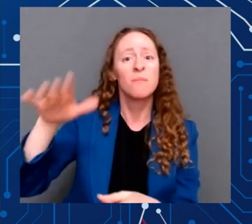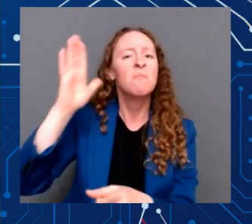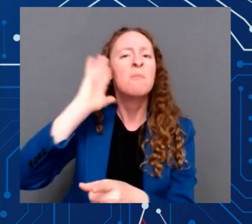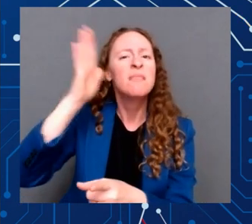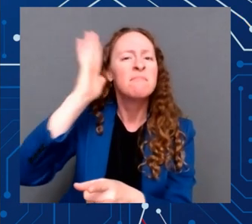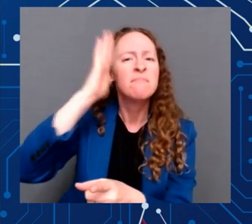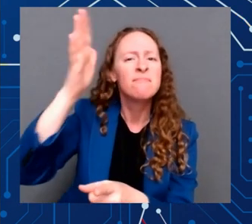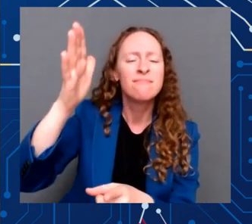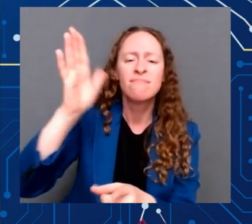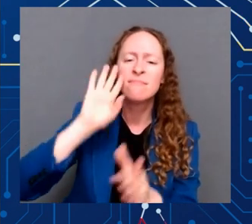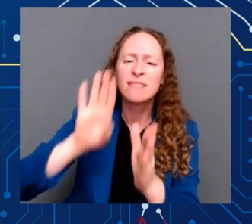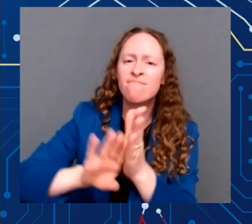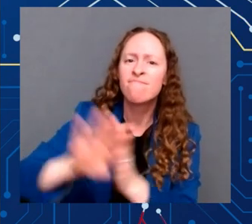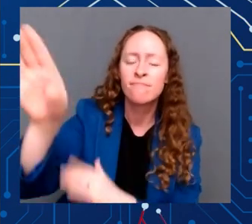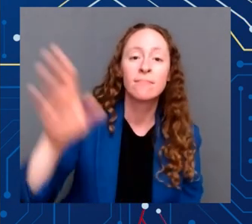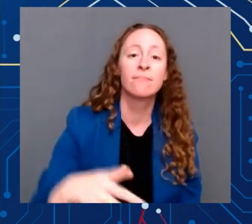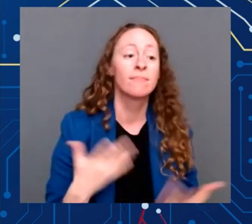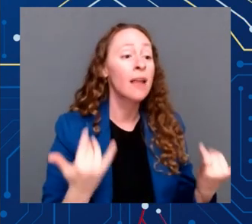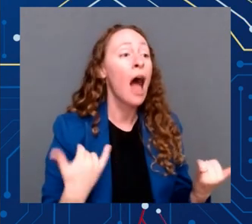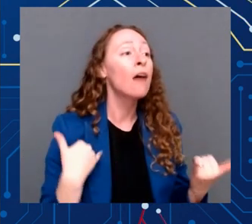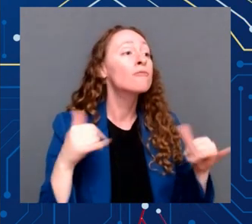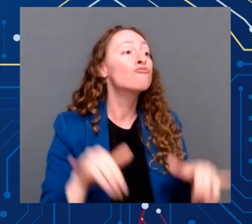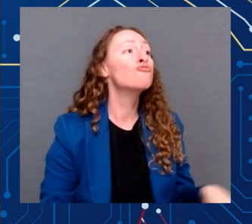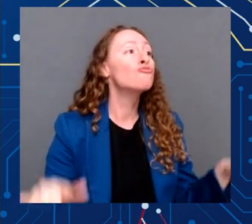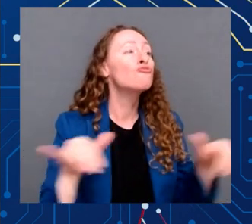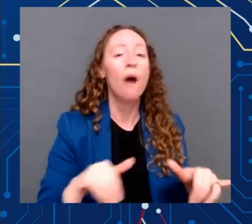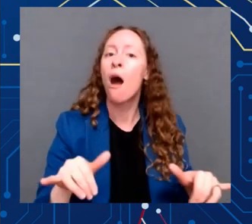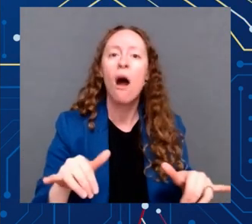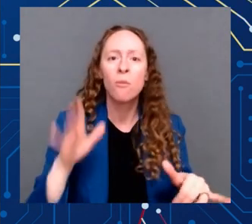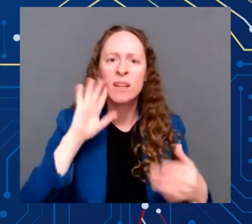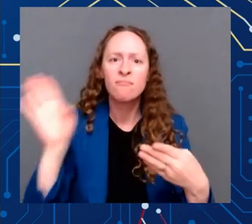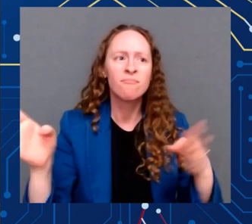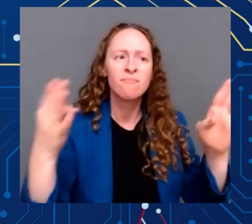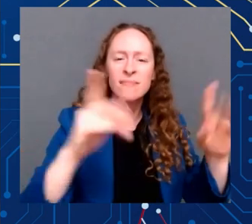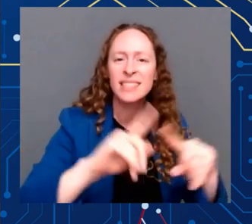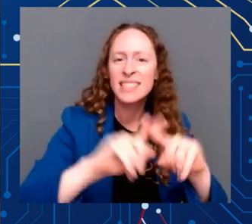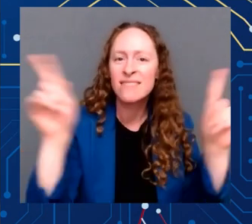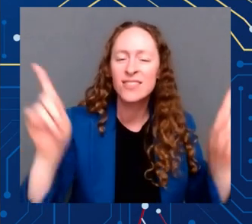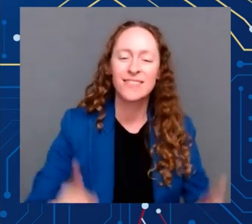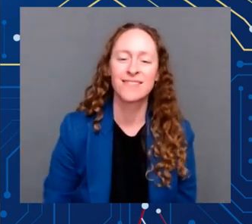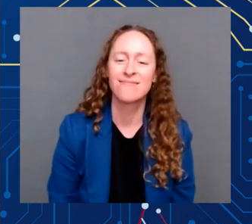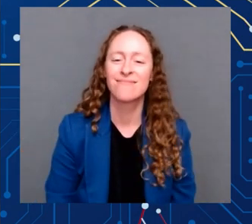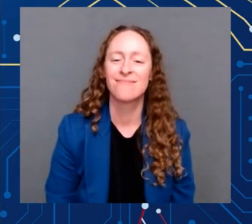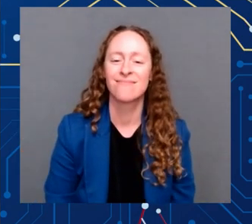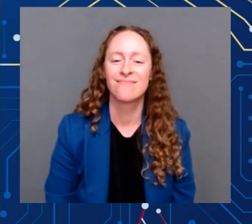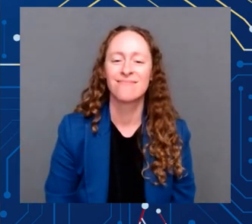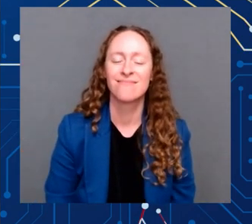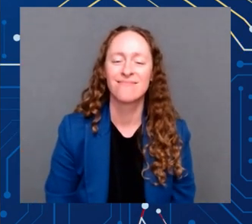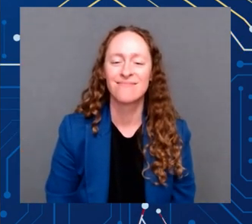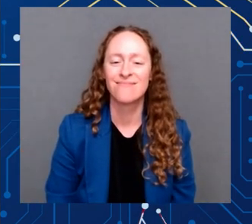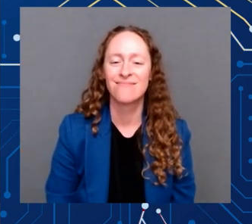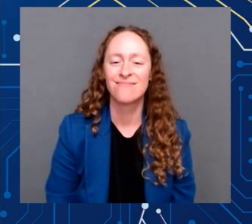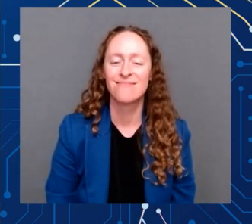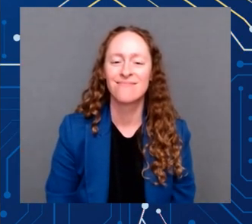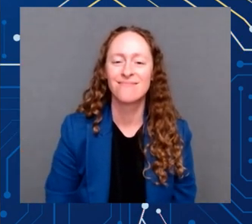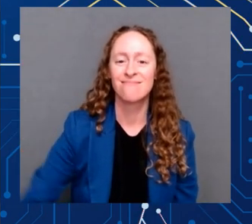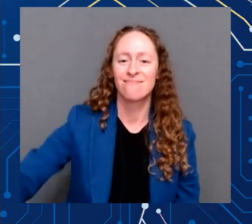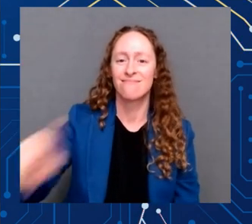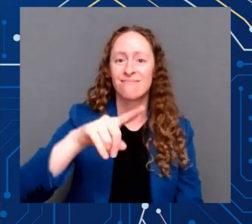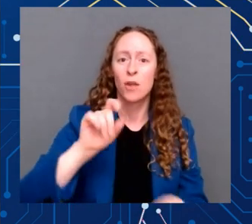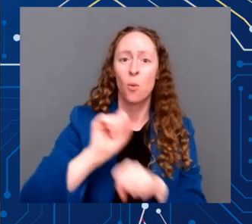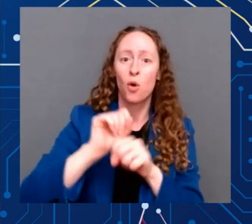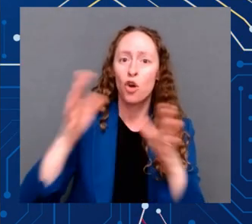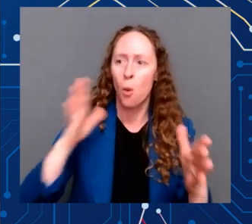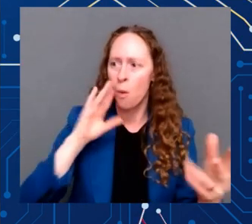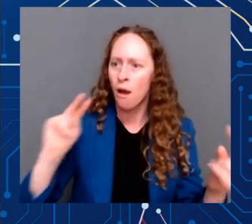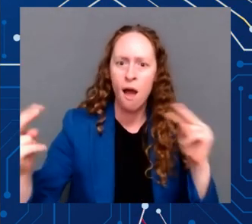workforce, our workforce has been the envy of the world. And we thank our friends and labor who are here today